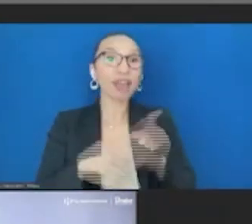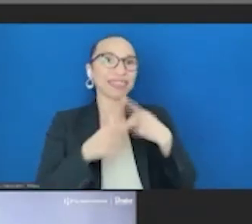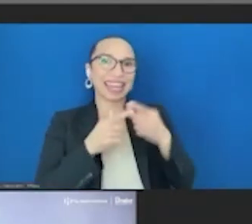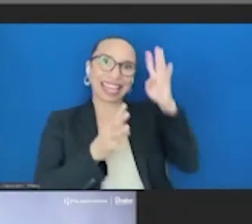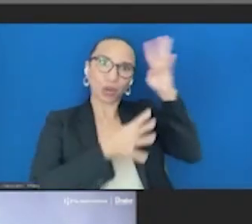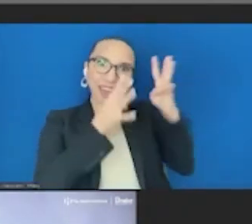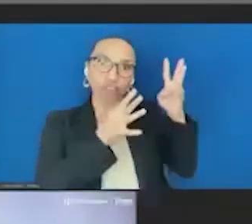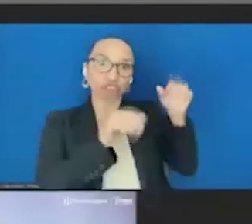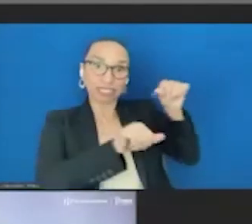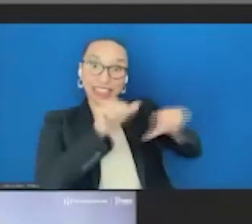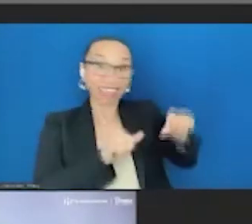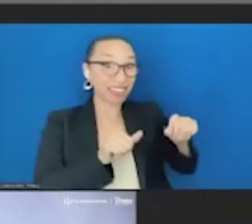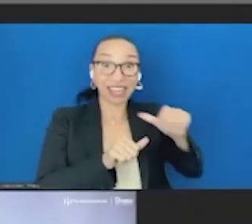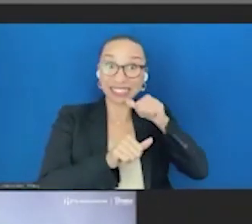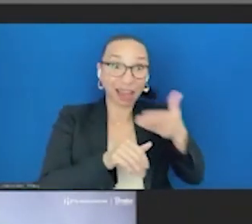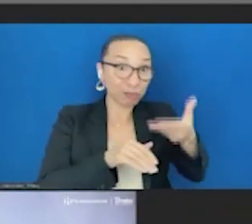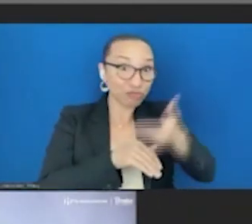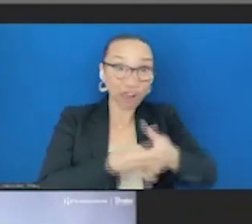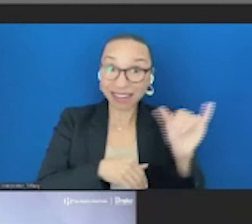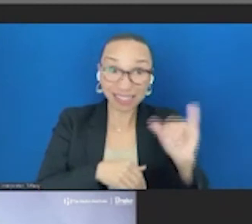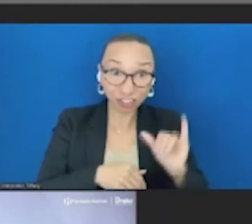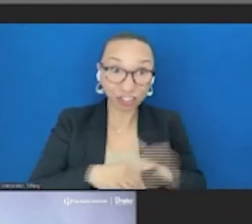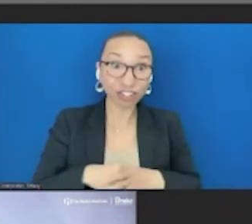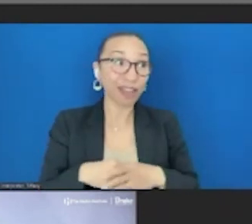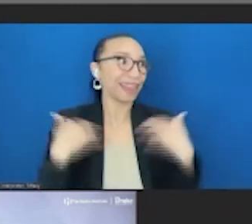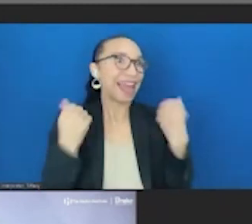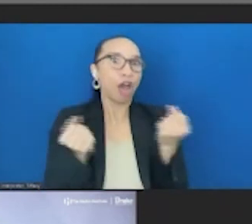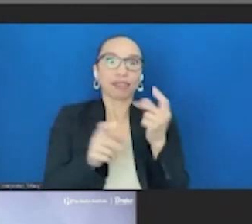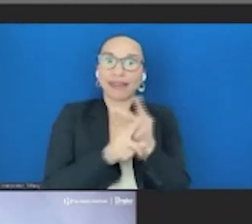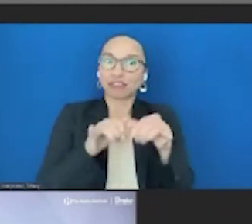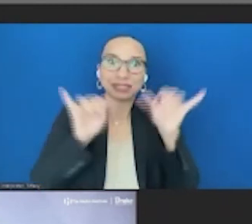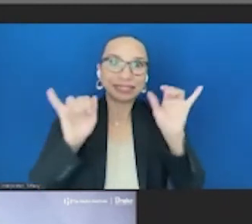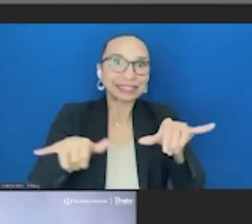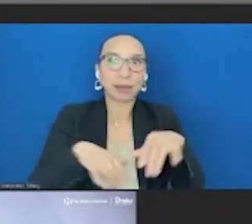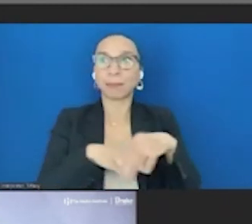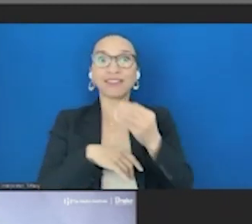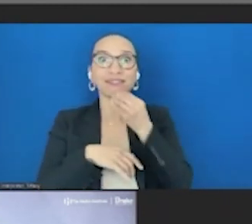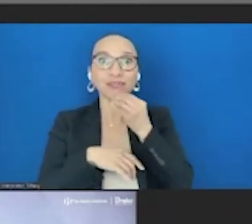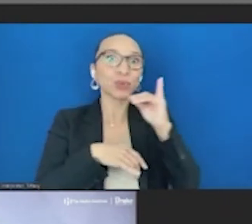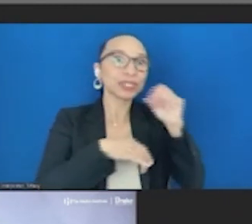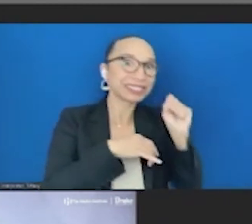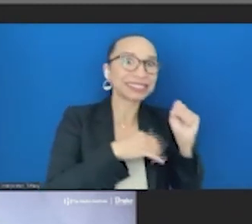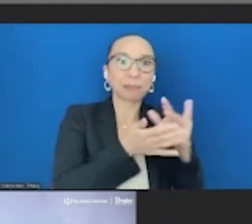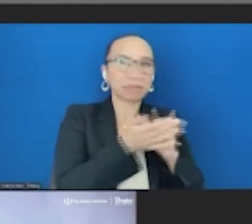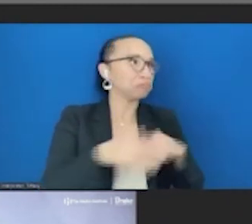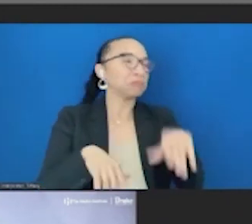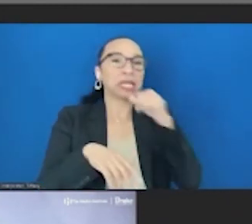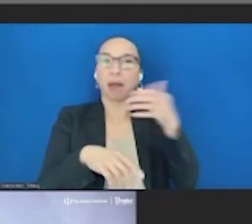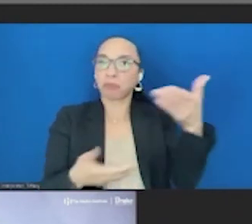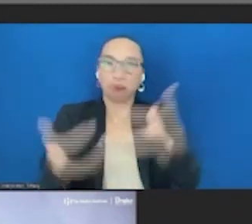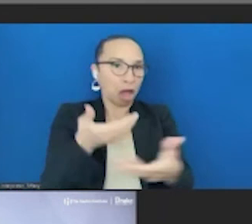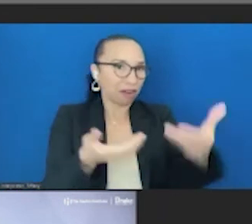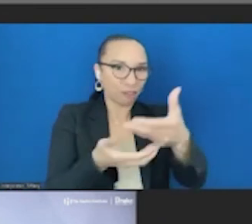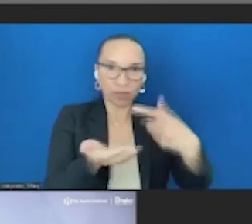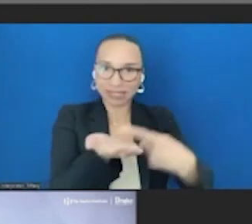have not yet been brought in. And the links to healthcare and healthcare system and food as medicine have not yet been brought in. So if we can take that special moment in time